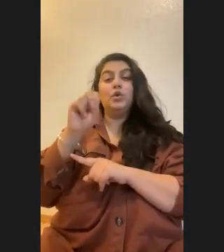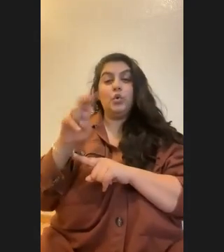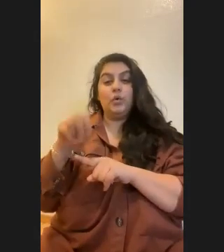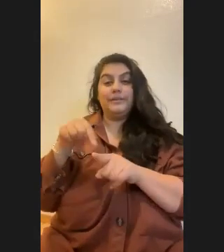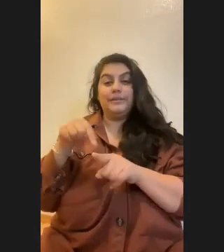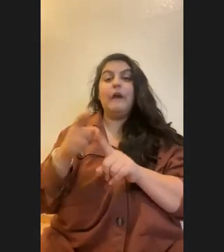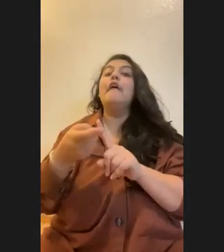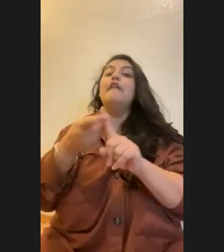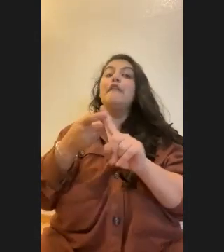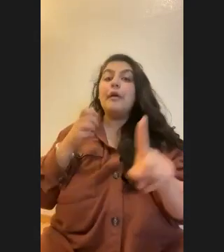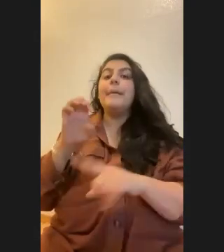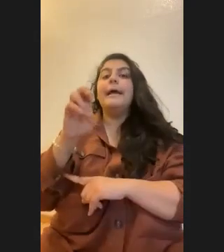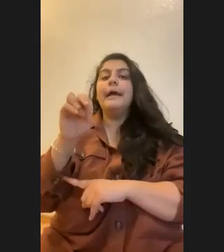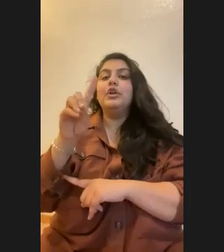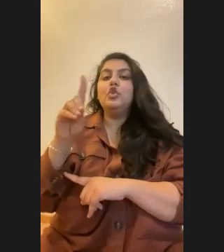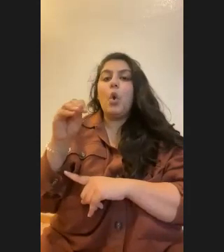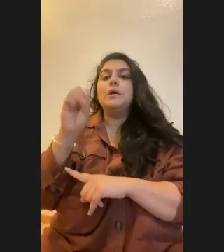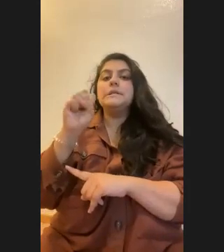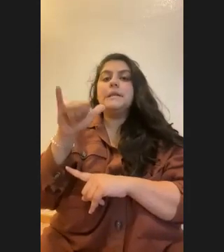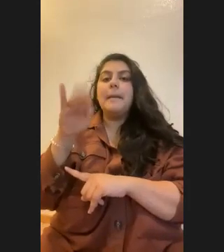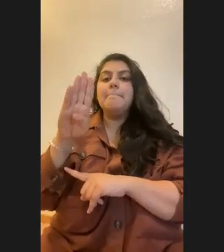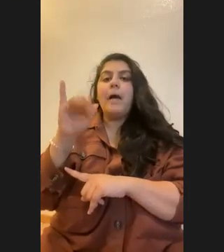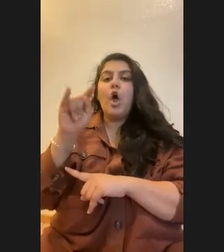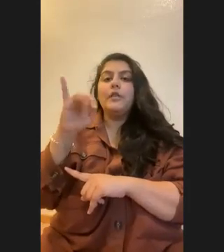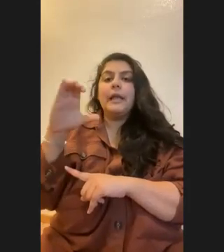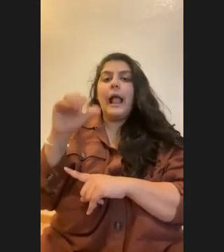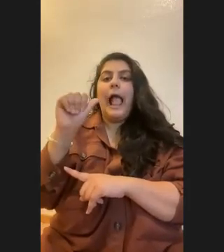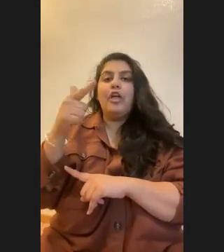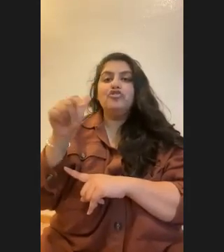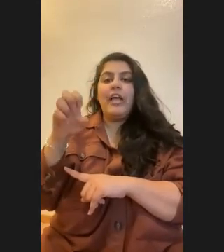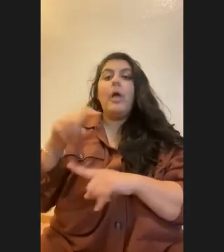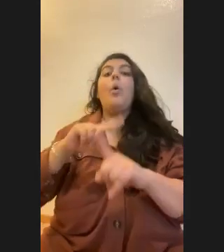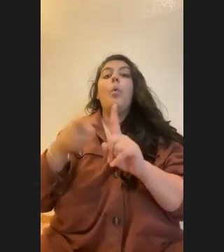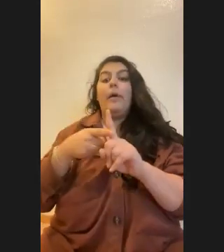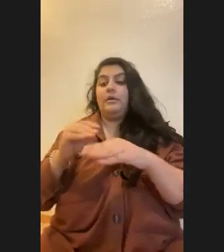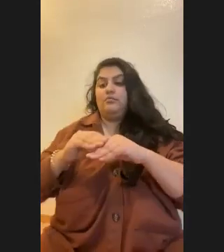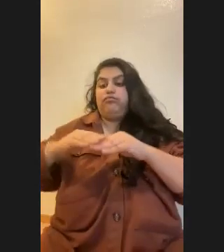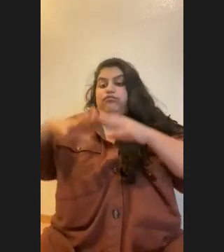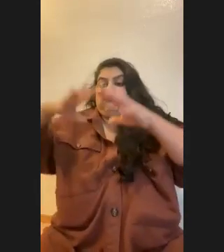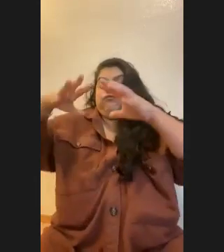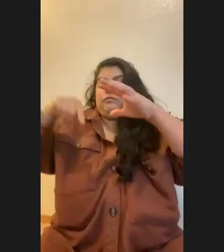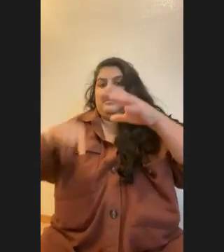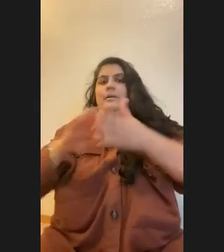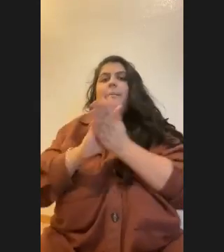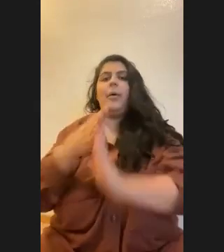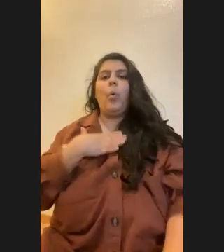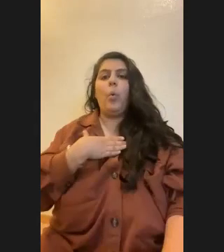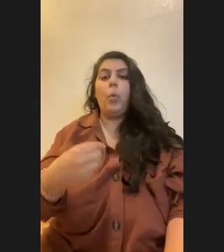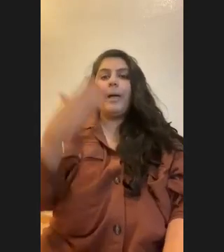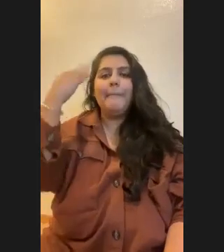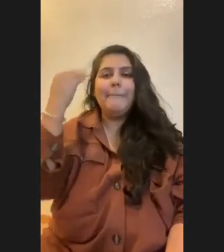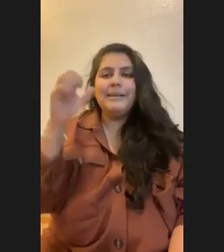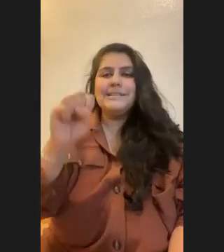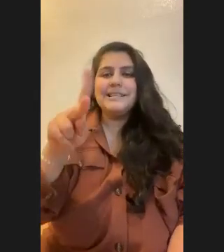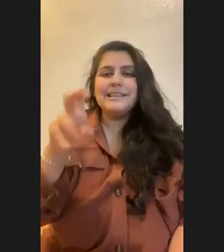endosymbiotic algae. So once it expels that algae, all you're seeing is the skeleton. That's why they're white is because you're seeing that white calcium